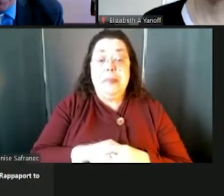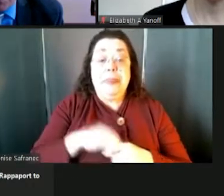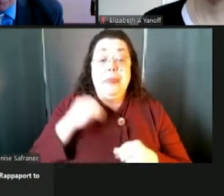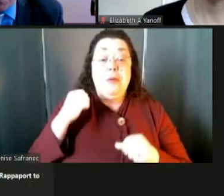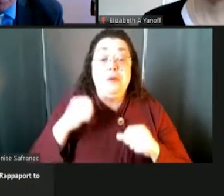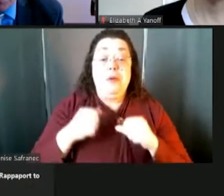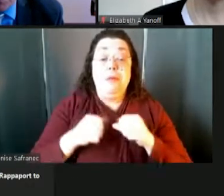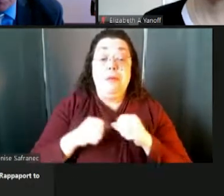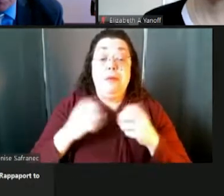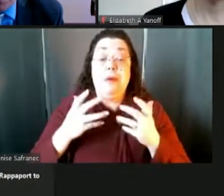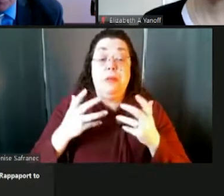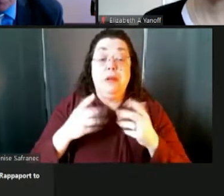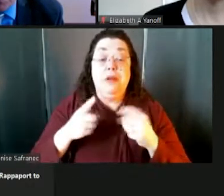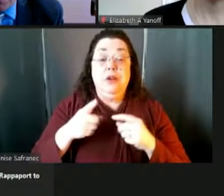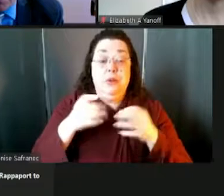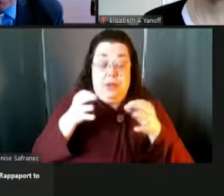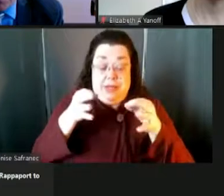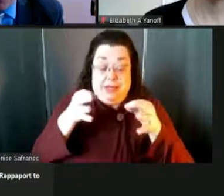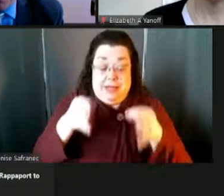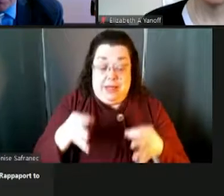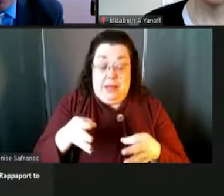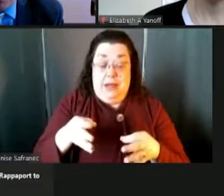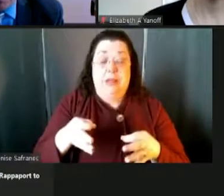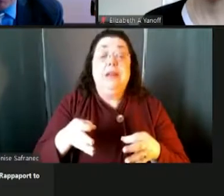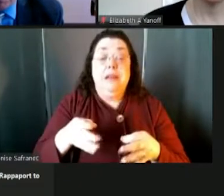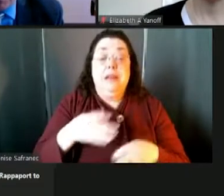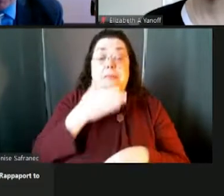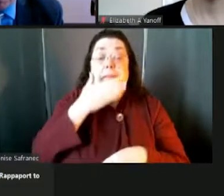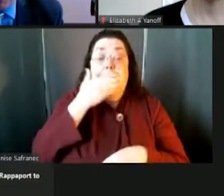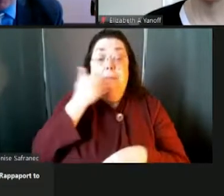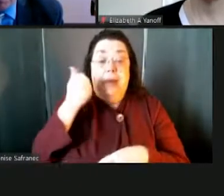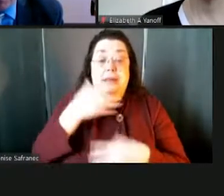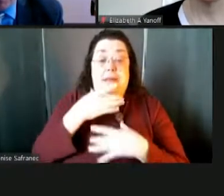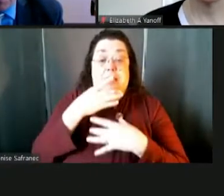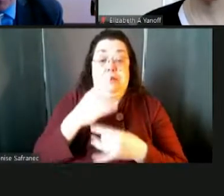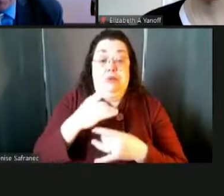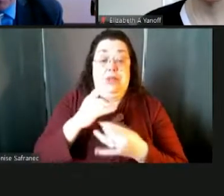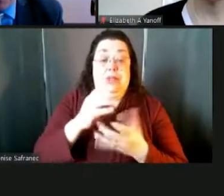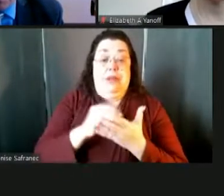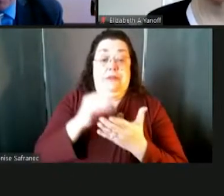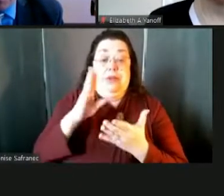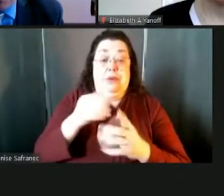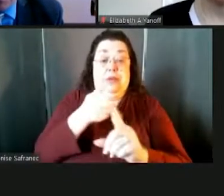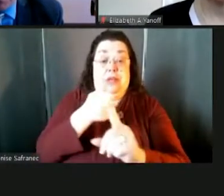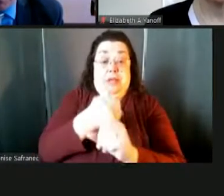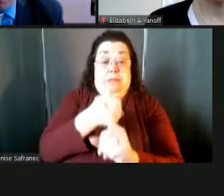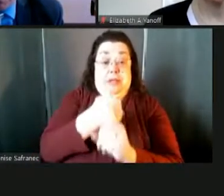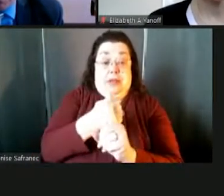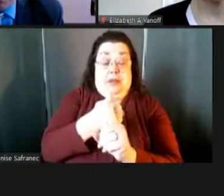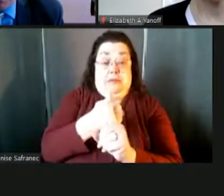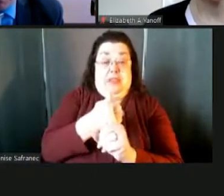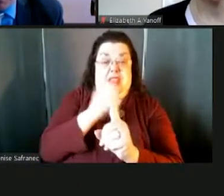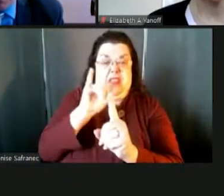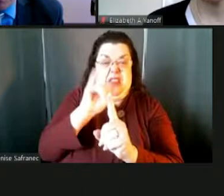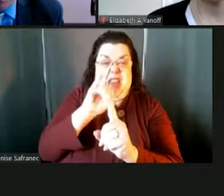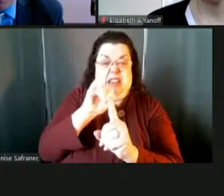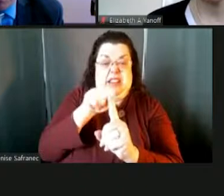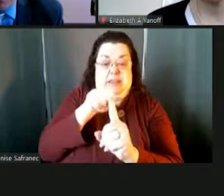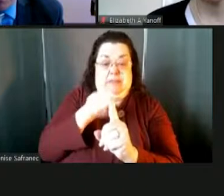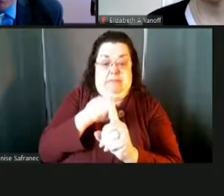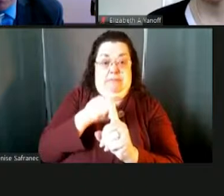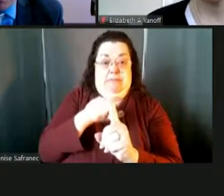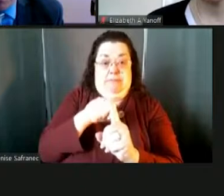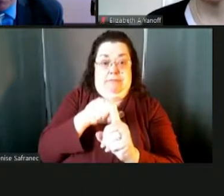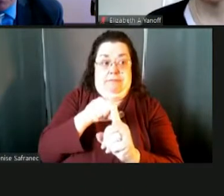make decisions in the best interest of students. Uh, and if that is always behind what you're doing,